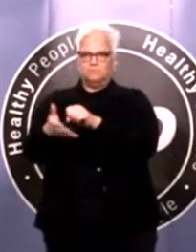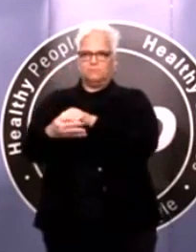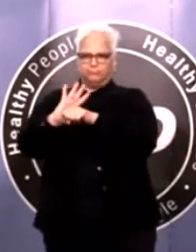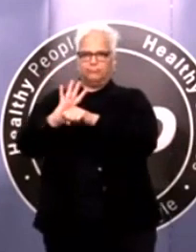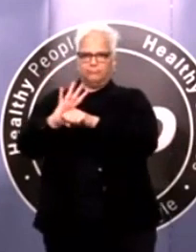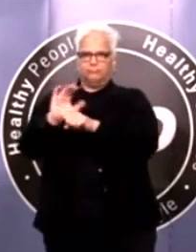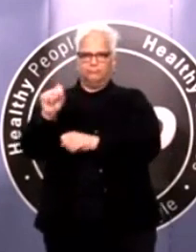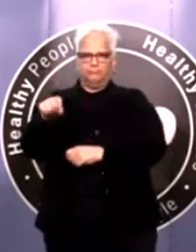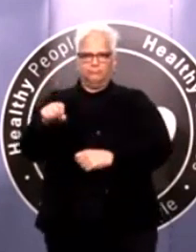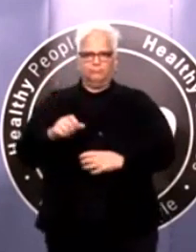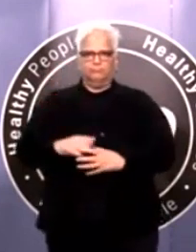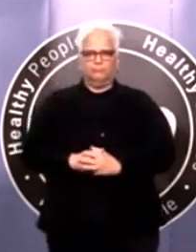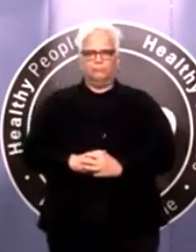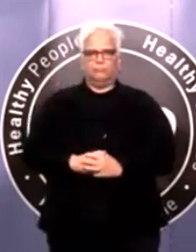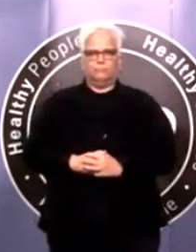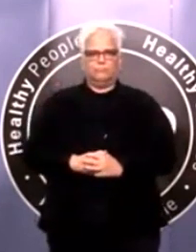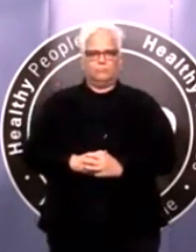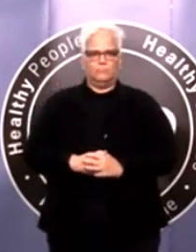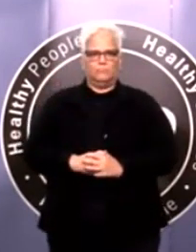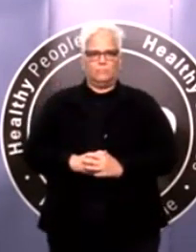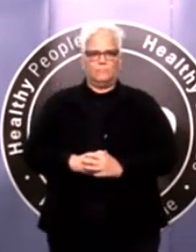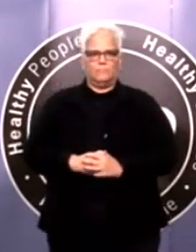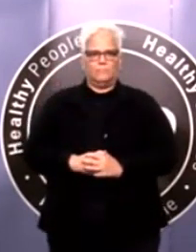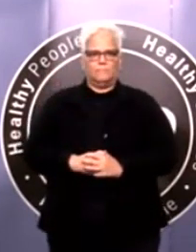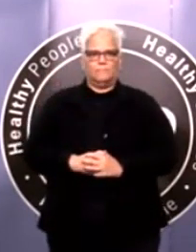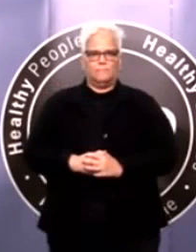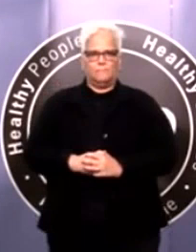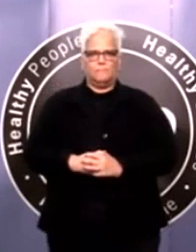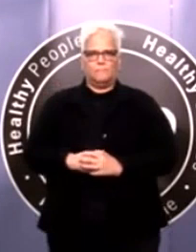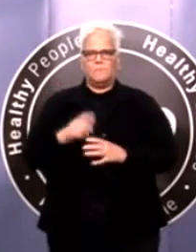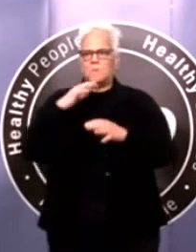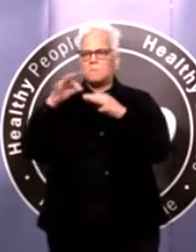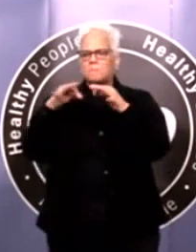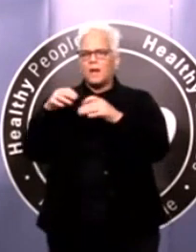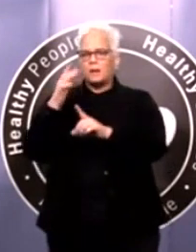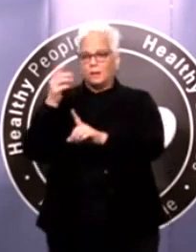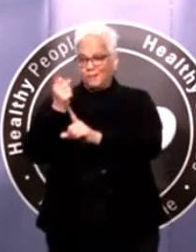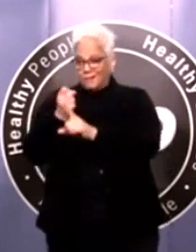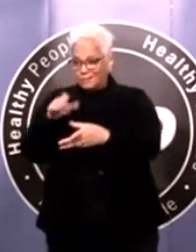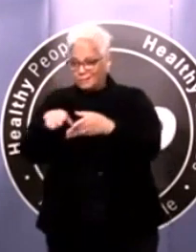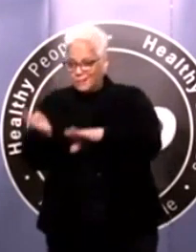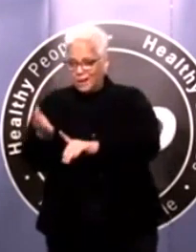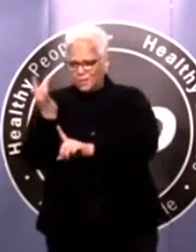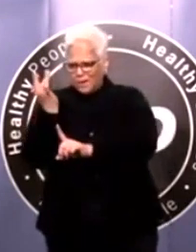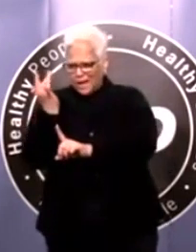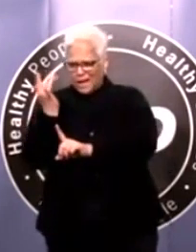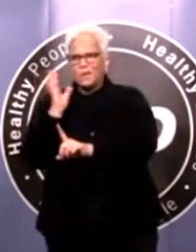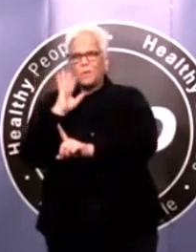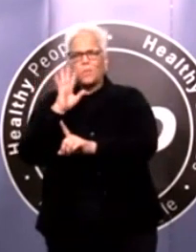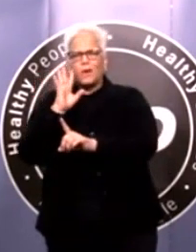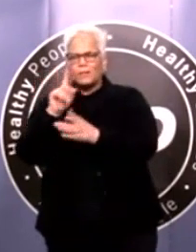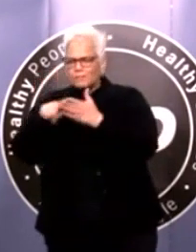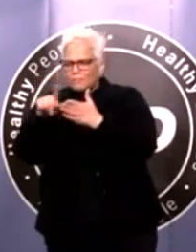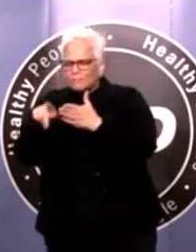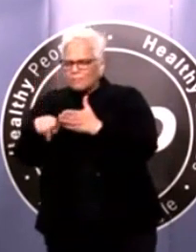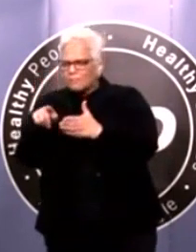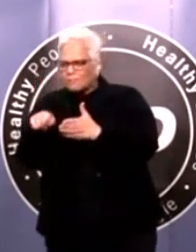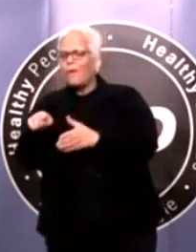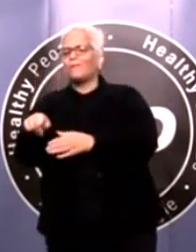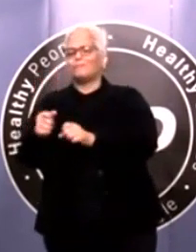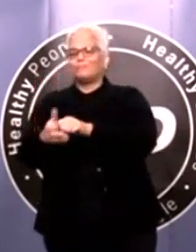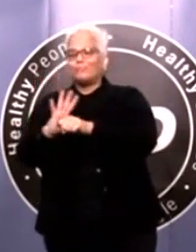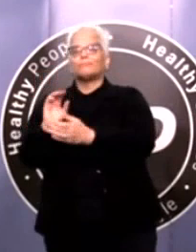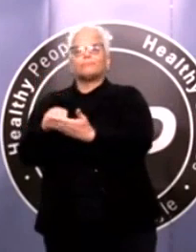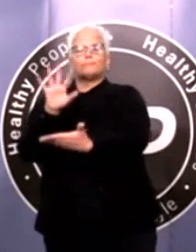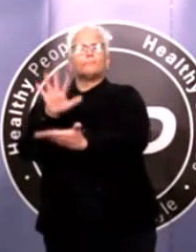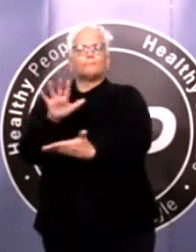You know, we've been looking at the data. Hospitals have been very good about sharing what their resources are. And we